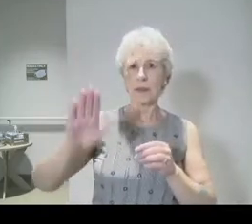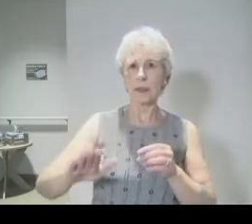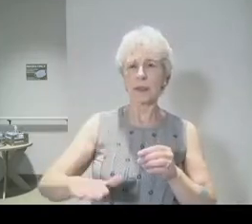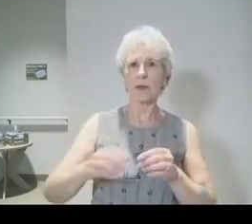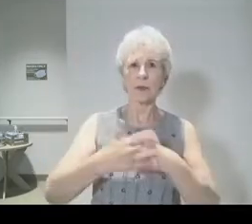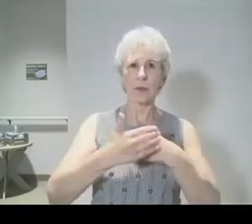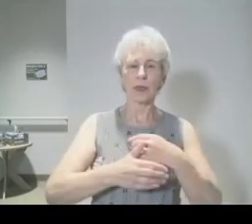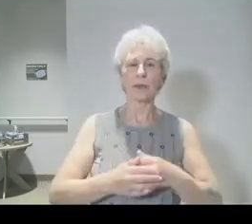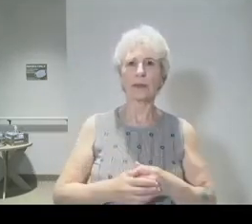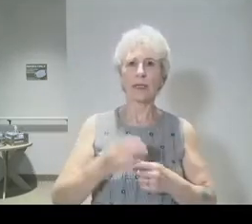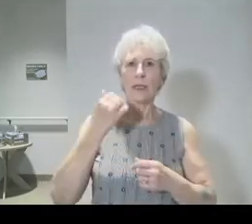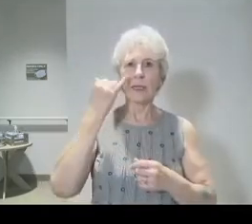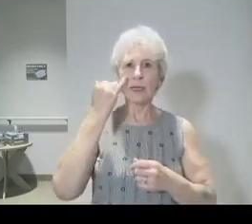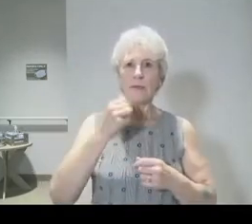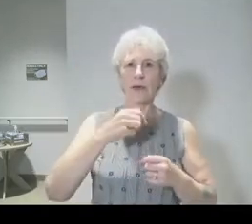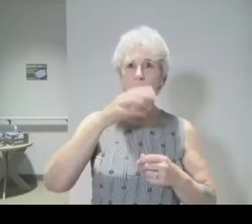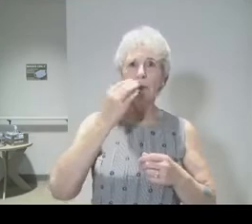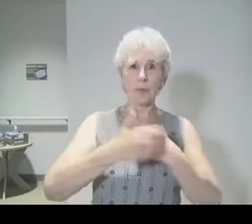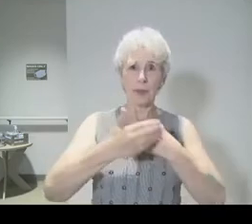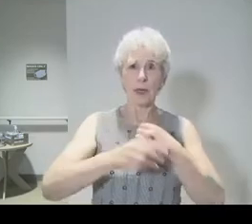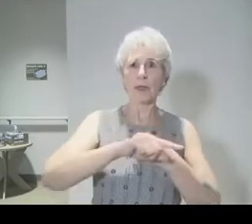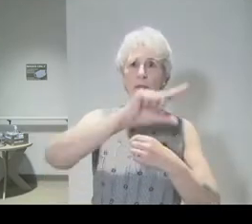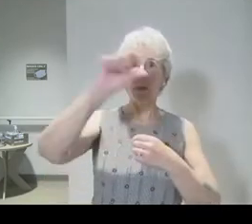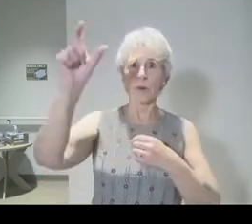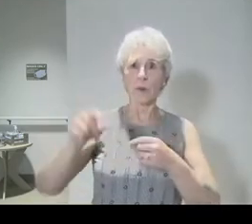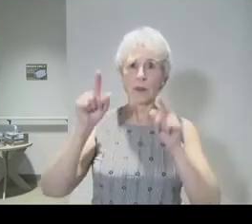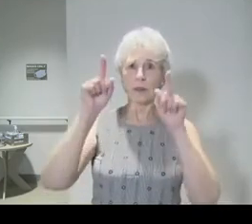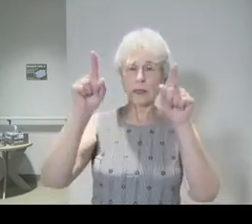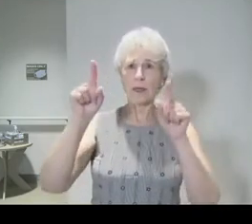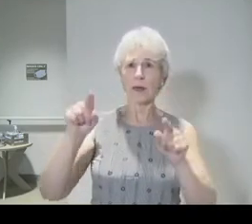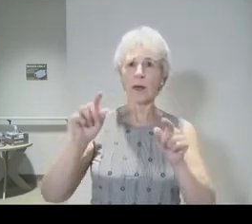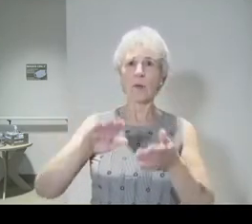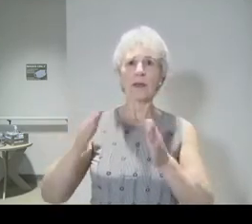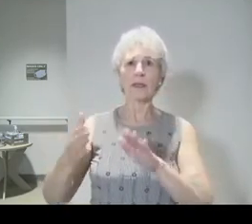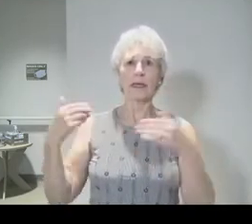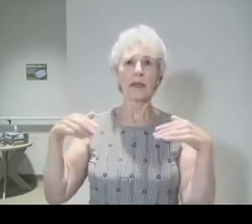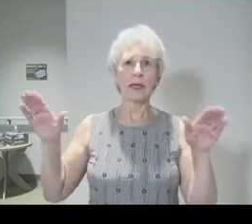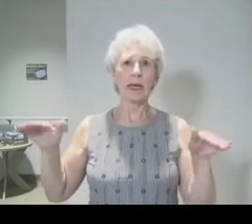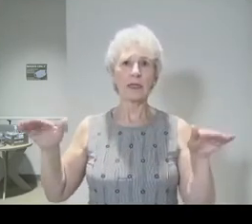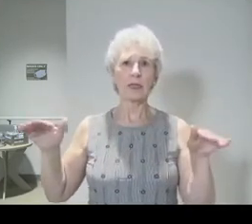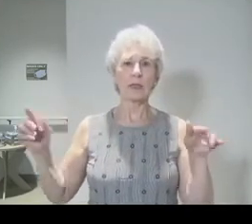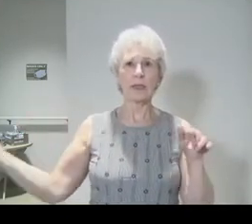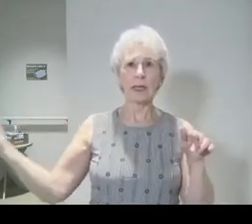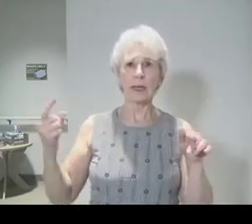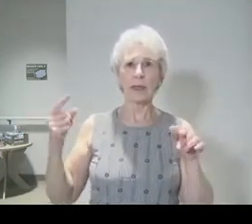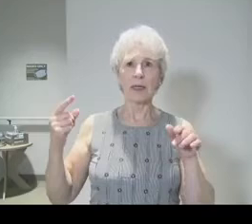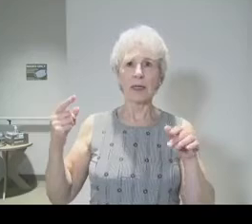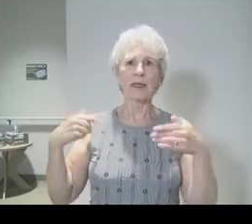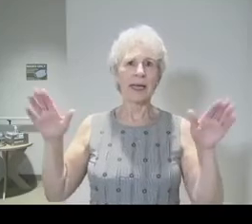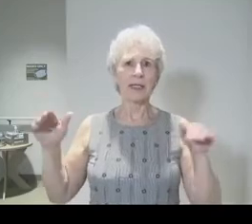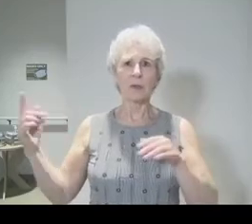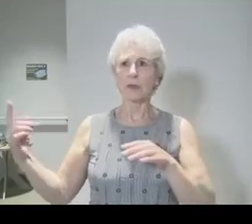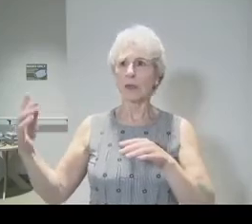And if the blood was found on their home when the death angel came, he would pass over their house. Or in